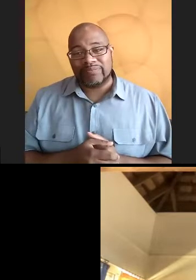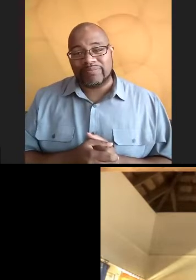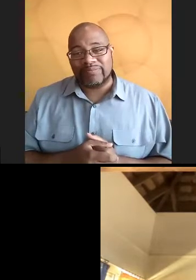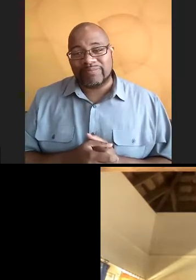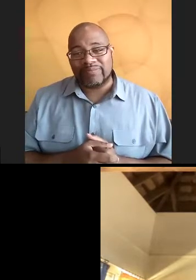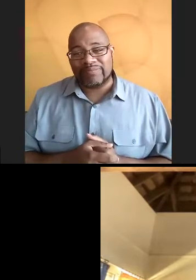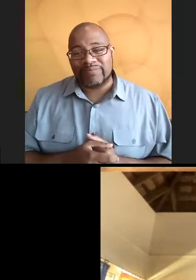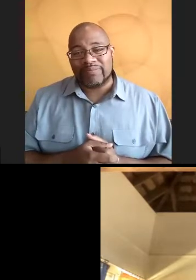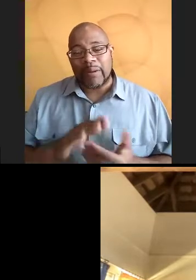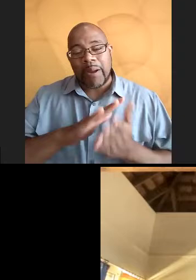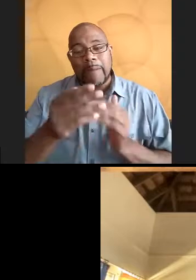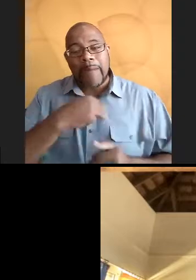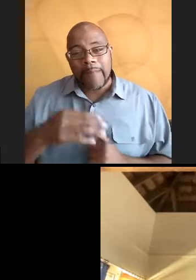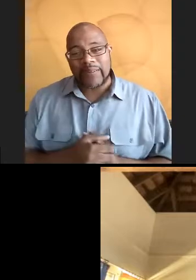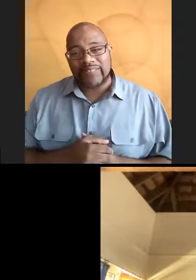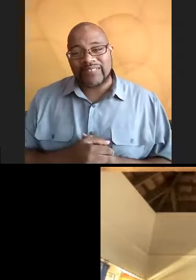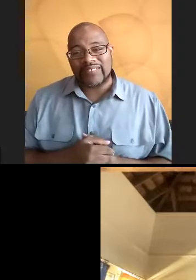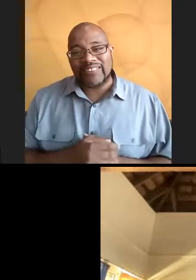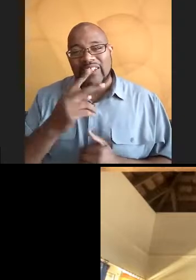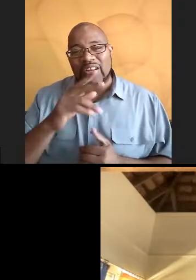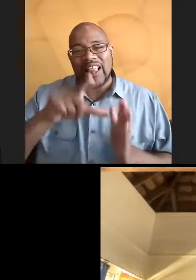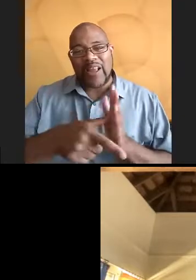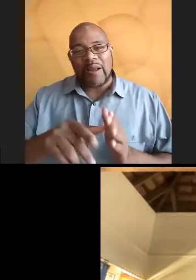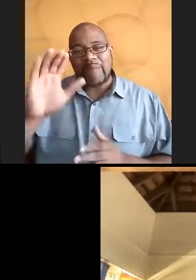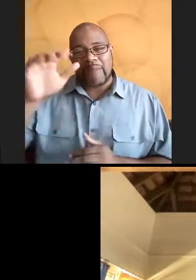Become a member, and we'll see you all later.